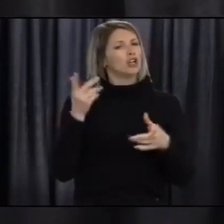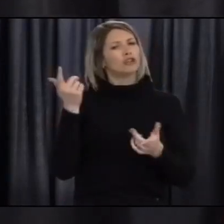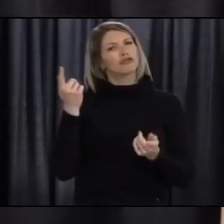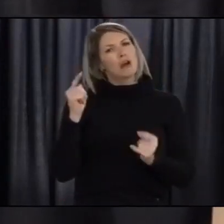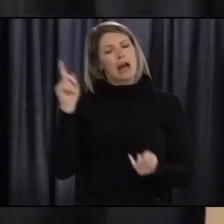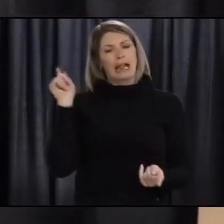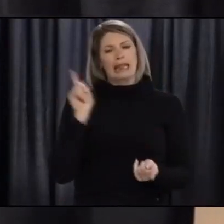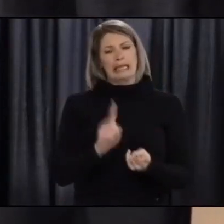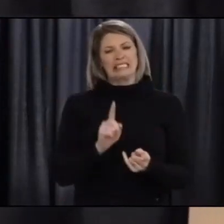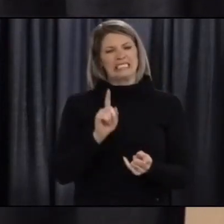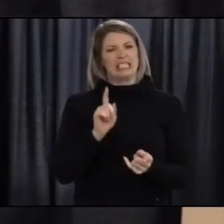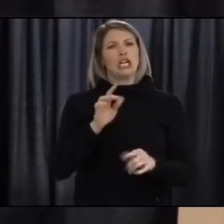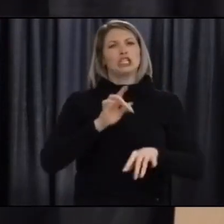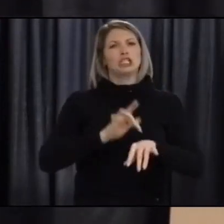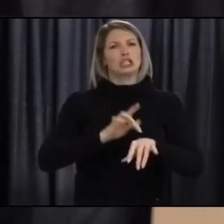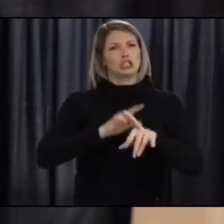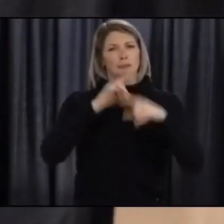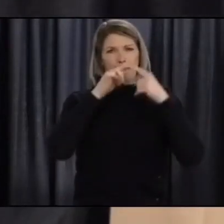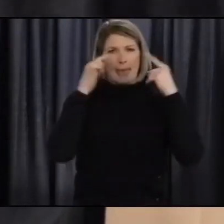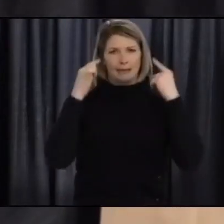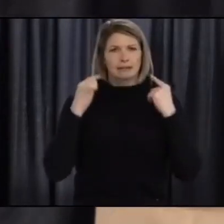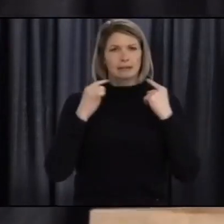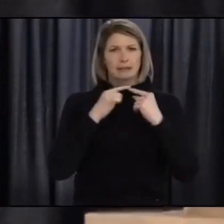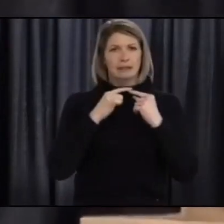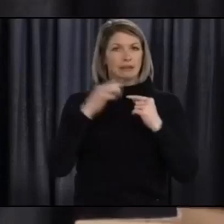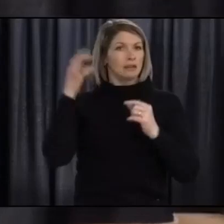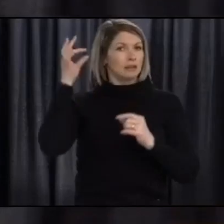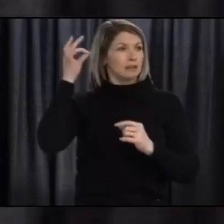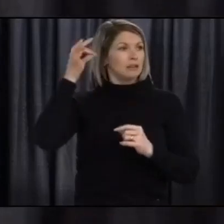Pick up one loop and place it over one ear.